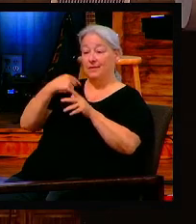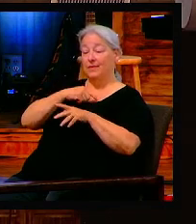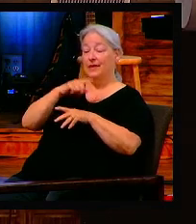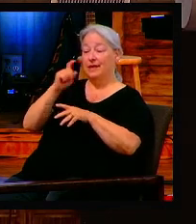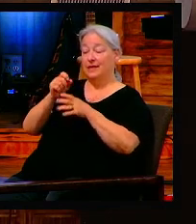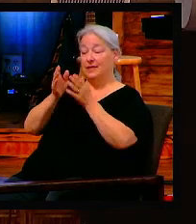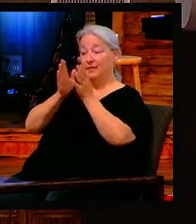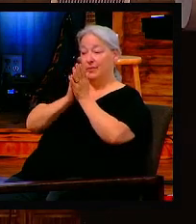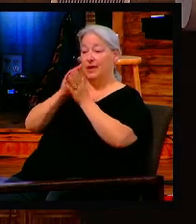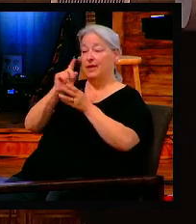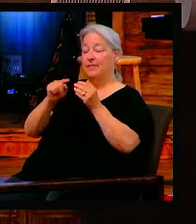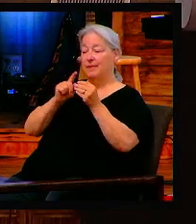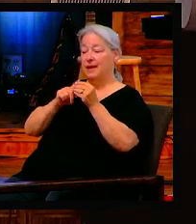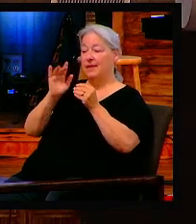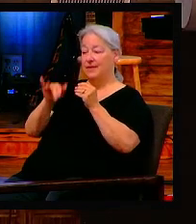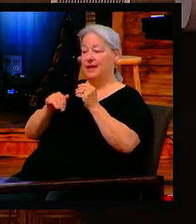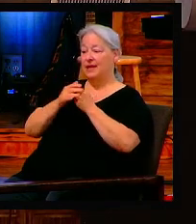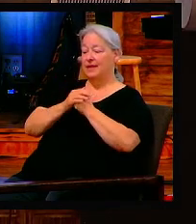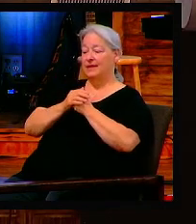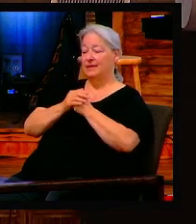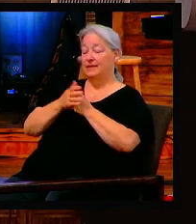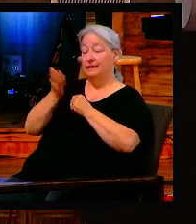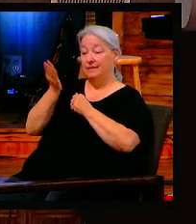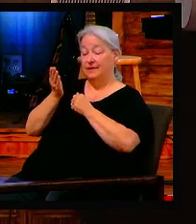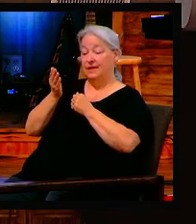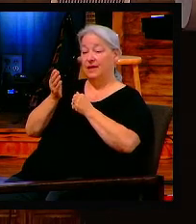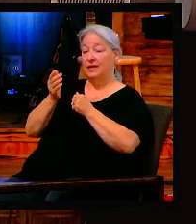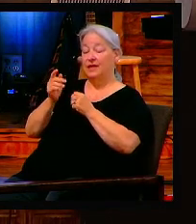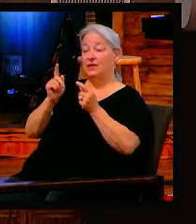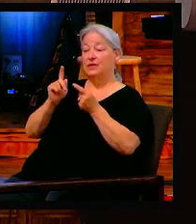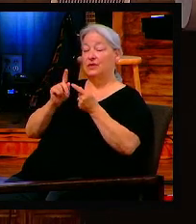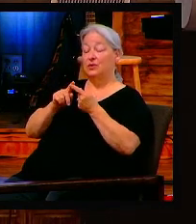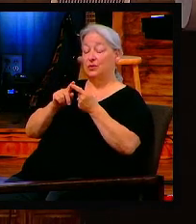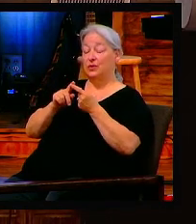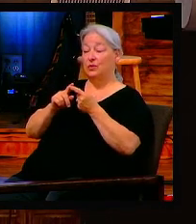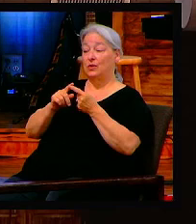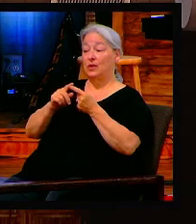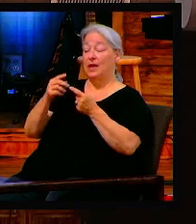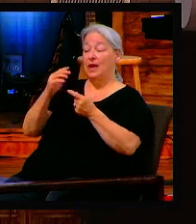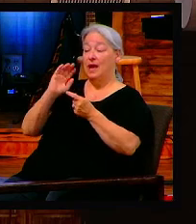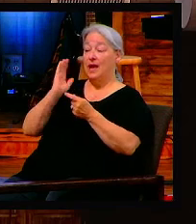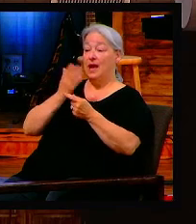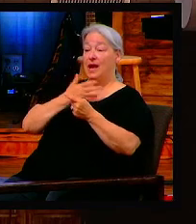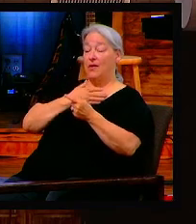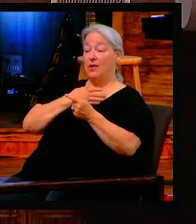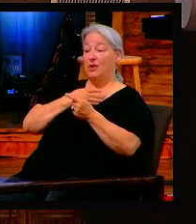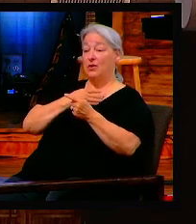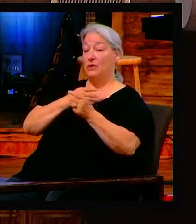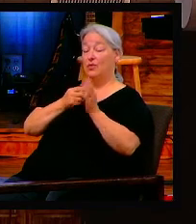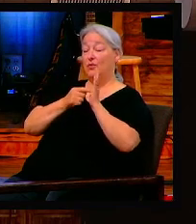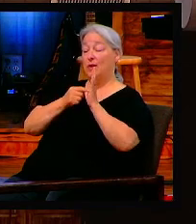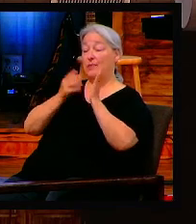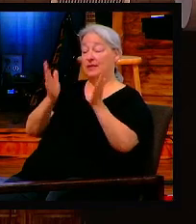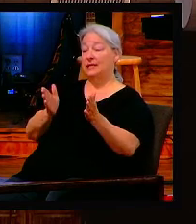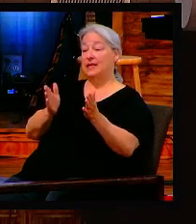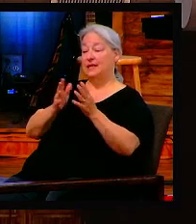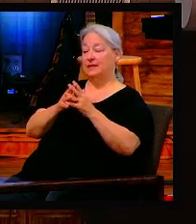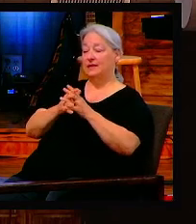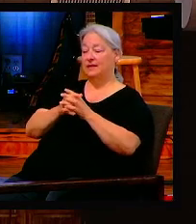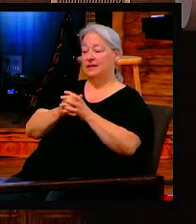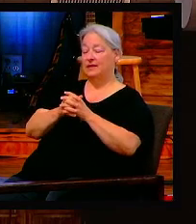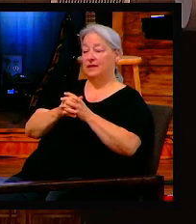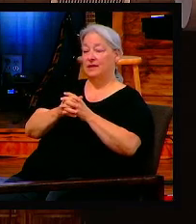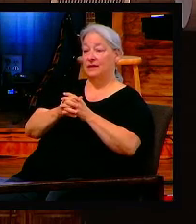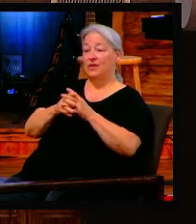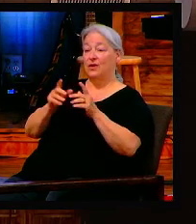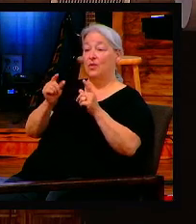it. Amen. And we should be talking to our local officials and say, hey, if that's true, one, United States, the word sovereignty is sovereignty